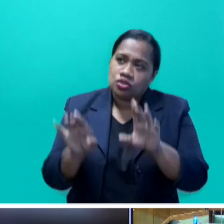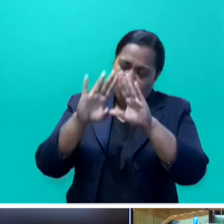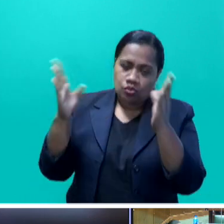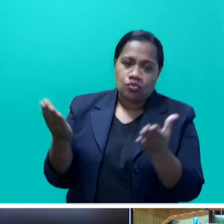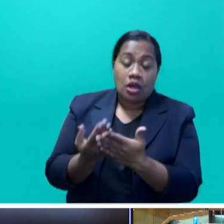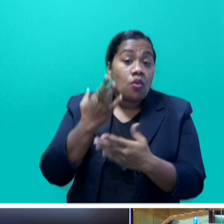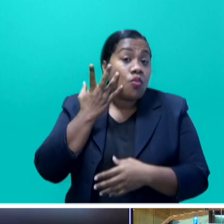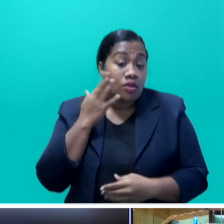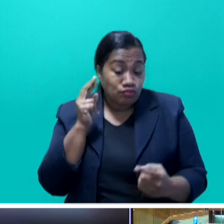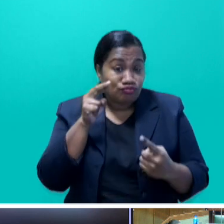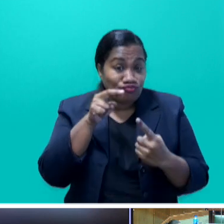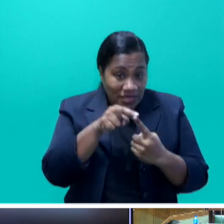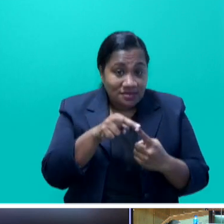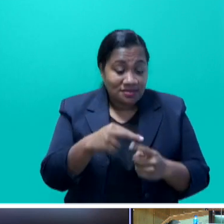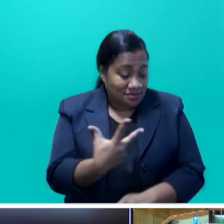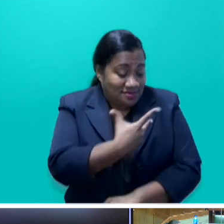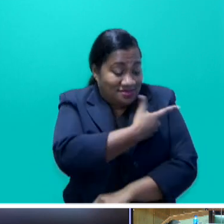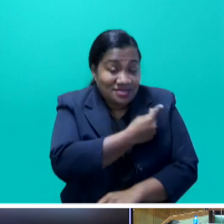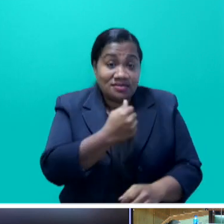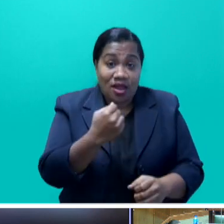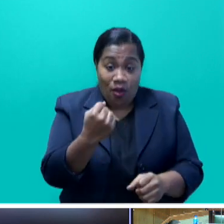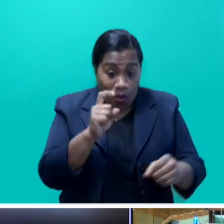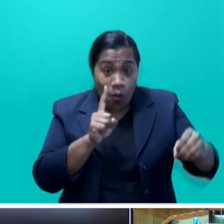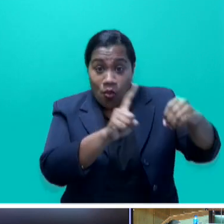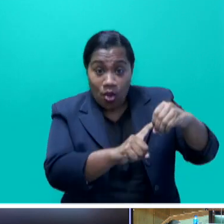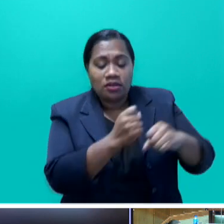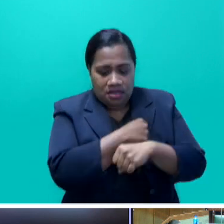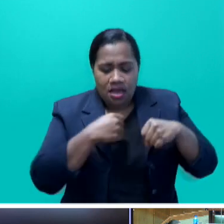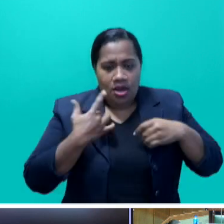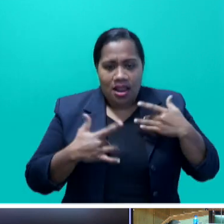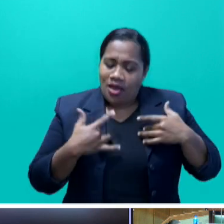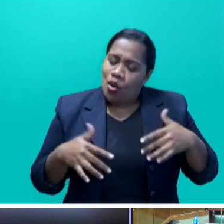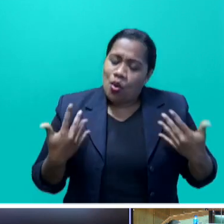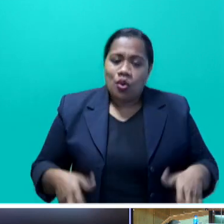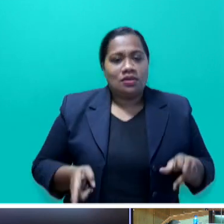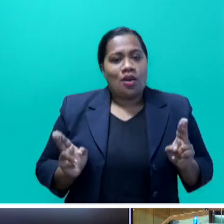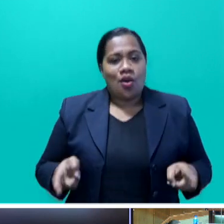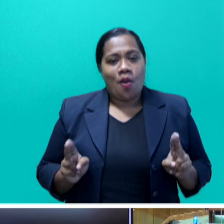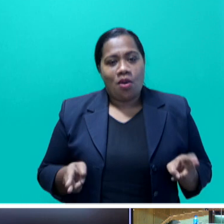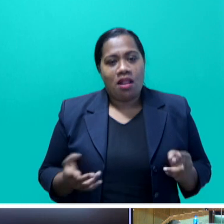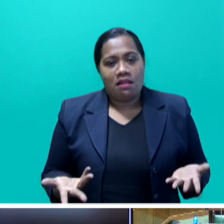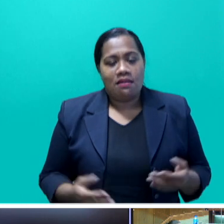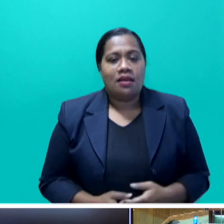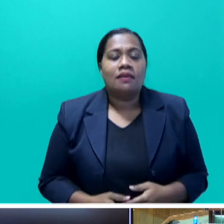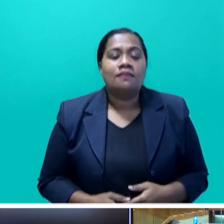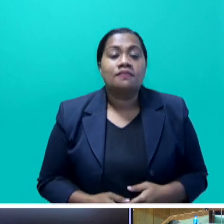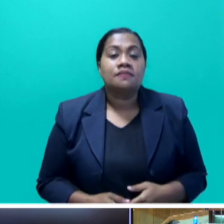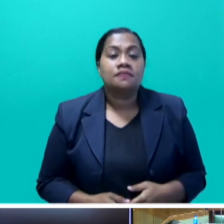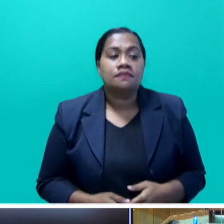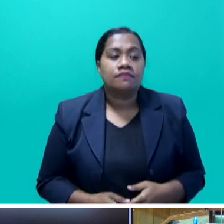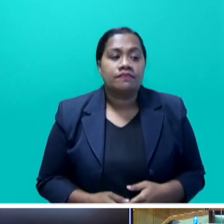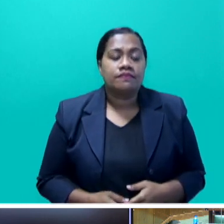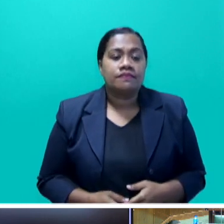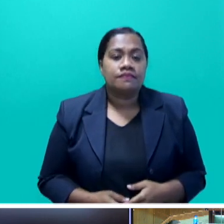goal, our lives can return to normal. At least, some form of normal that feels much more familiar than